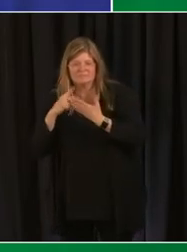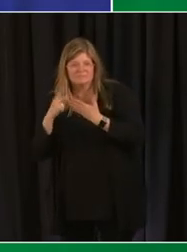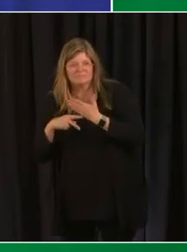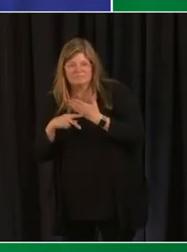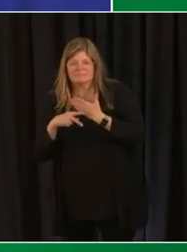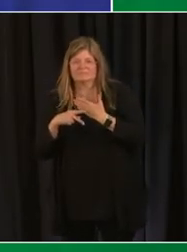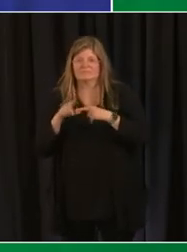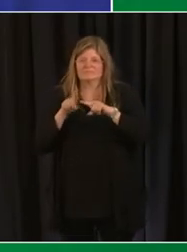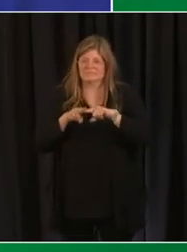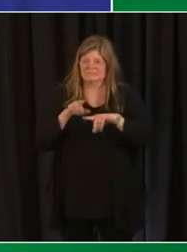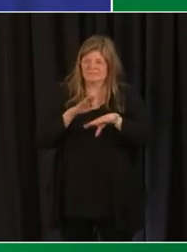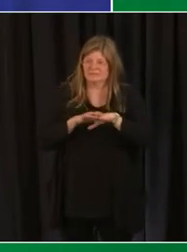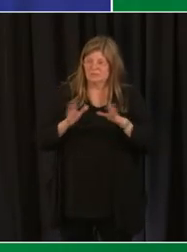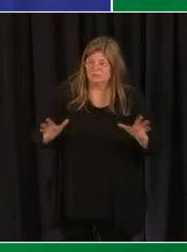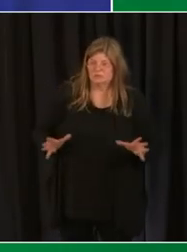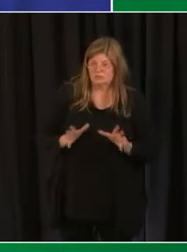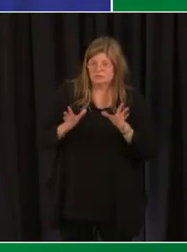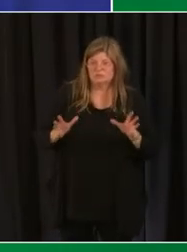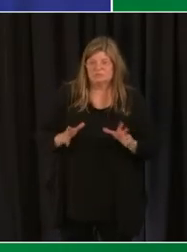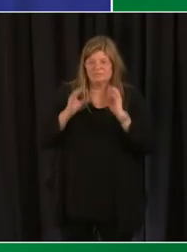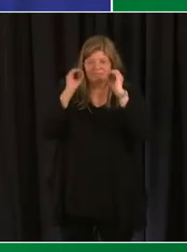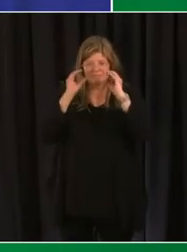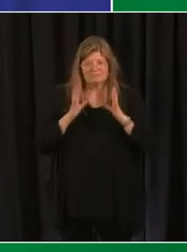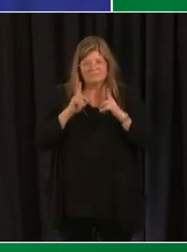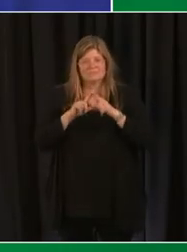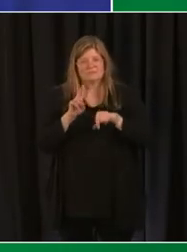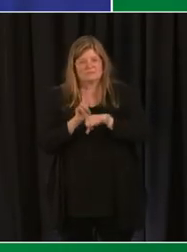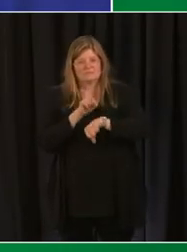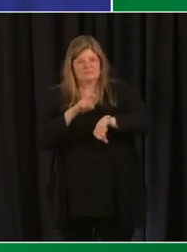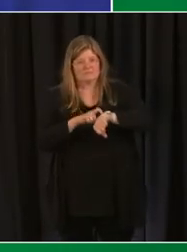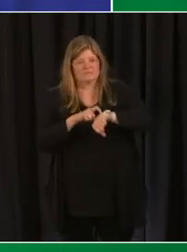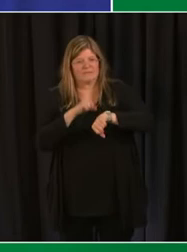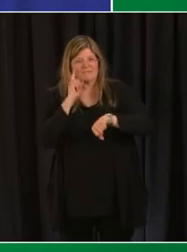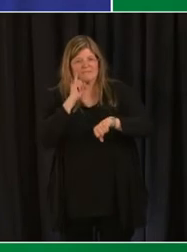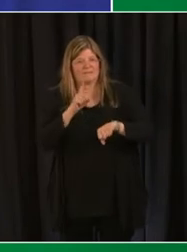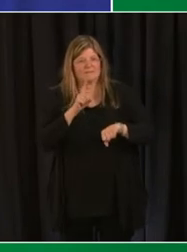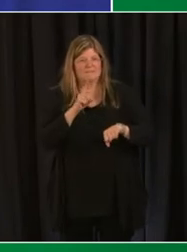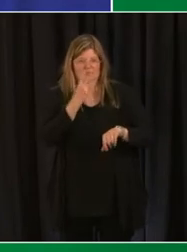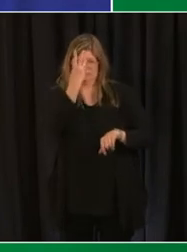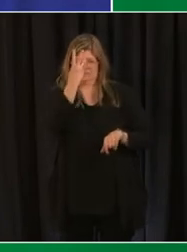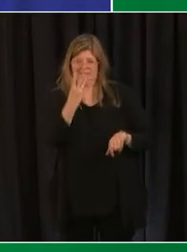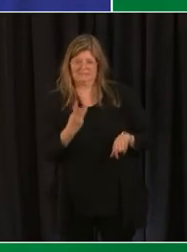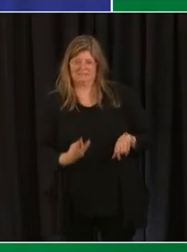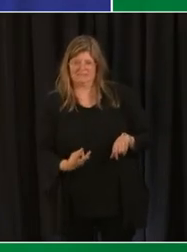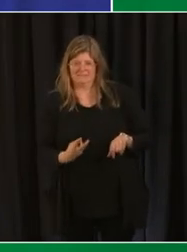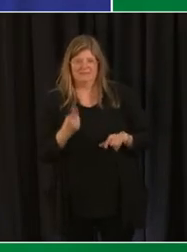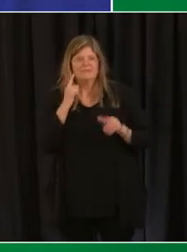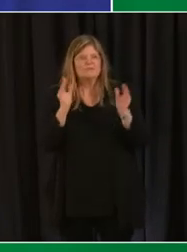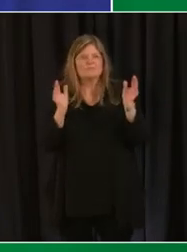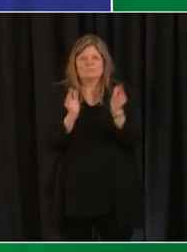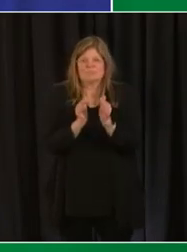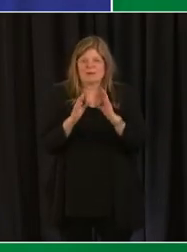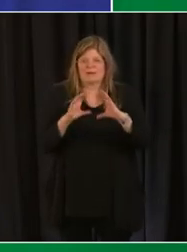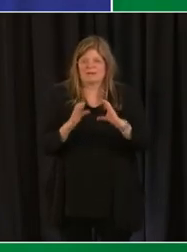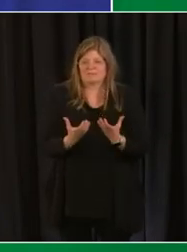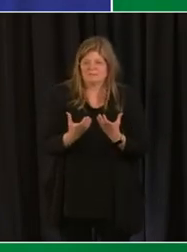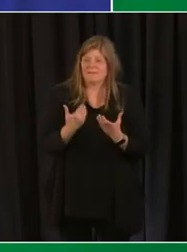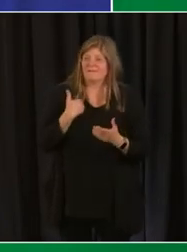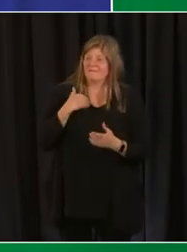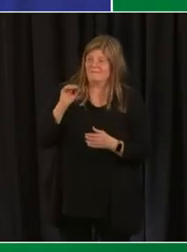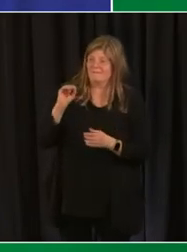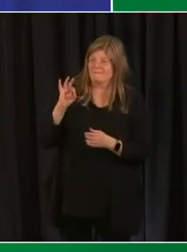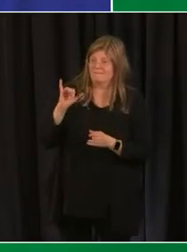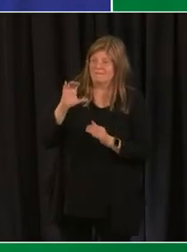leaning on we also are encouraging teachers to use time particularly on wednesdays for small group support or office hours